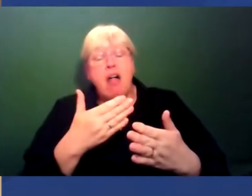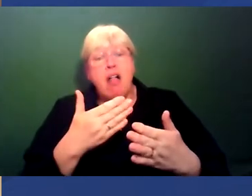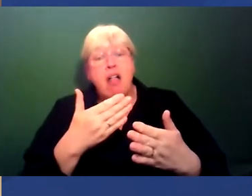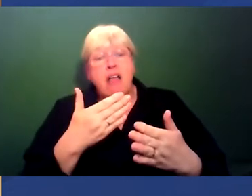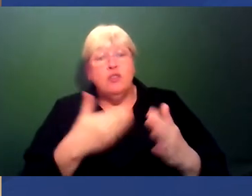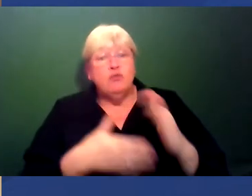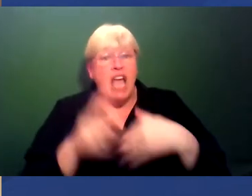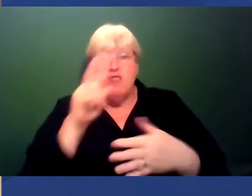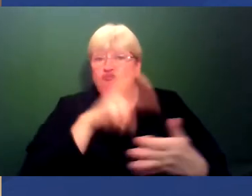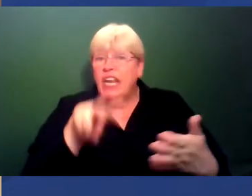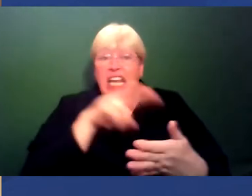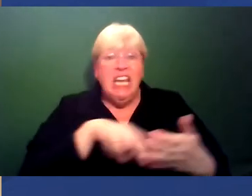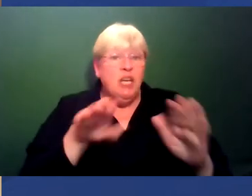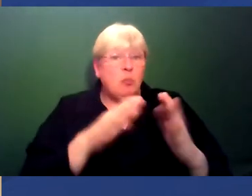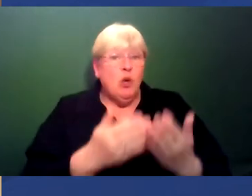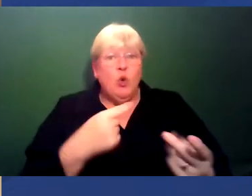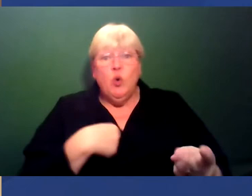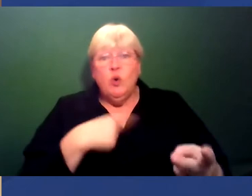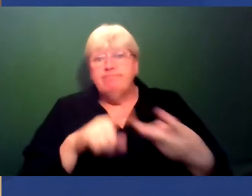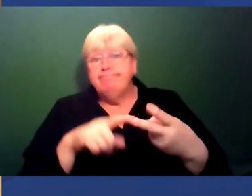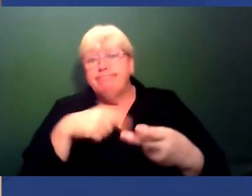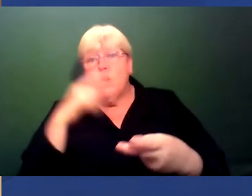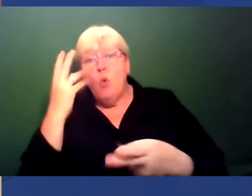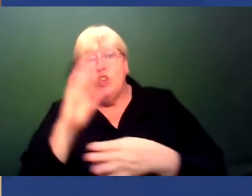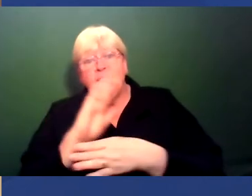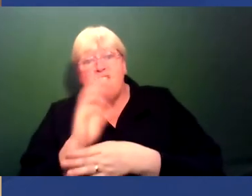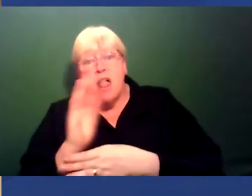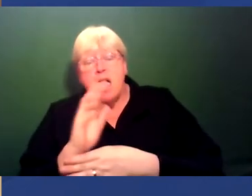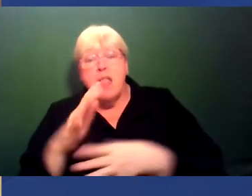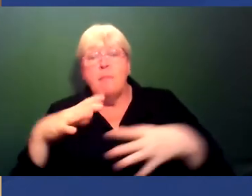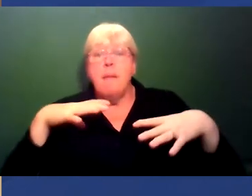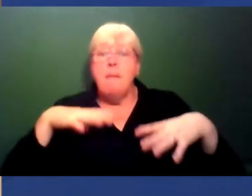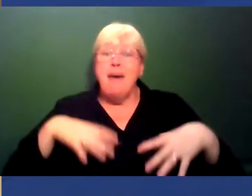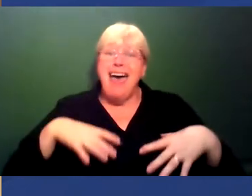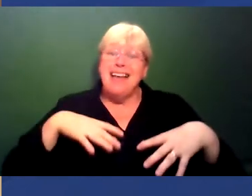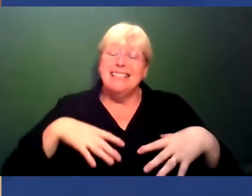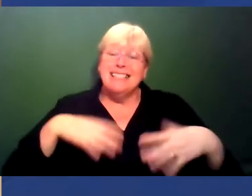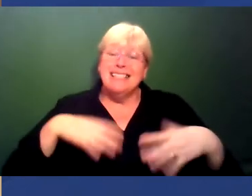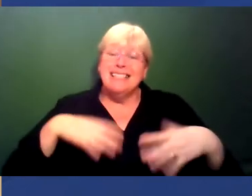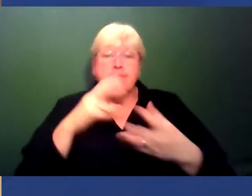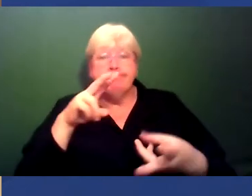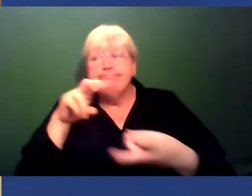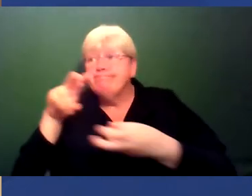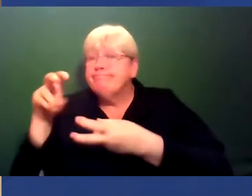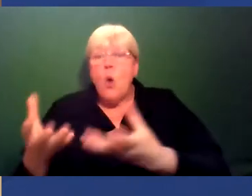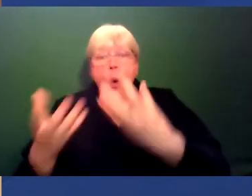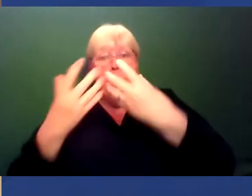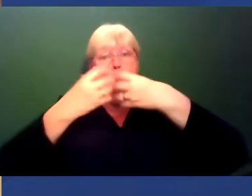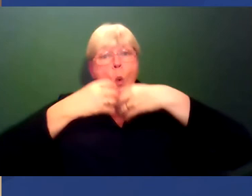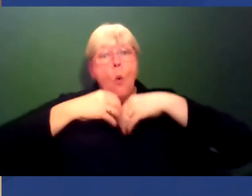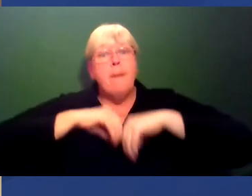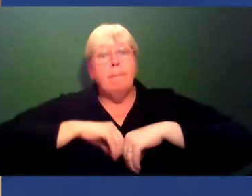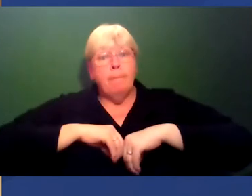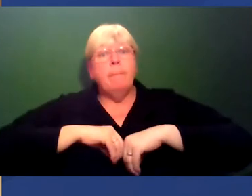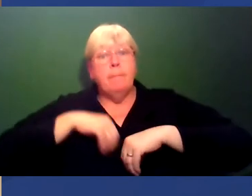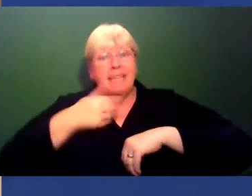you can watch films and I think, I think all of those things are very passive ingesting of insights into,